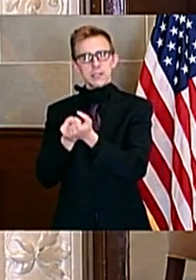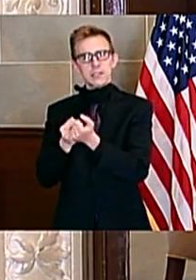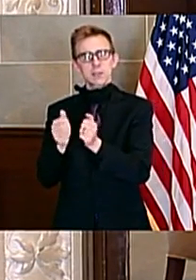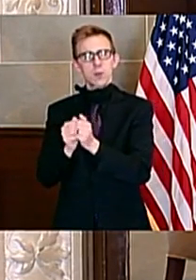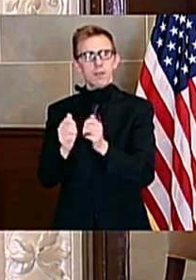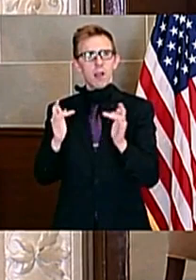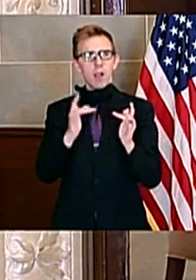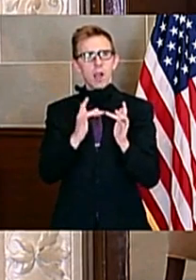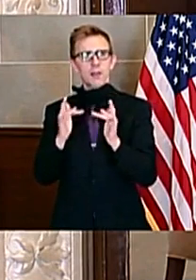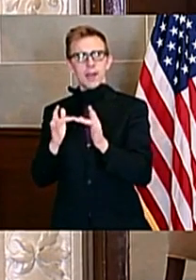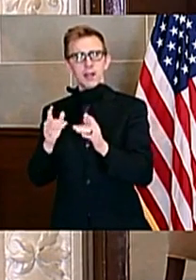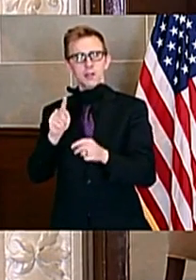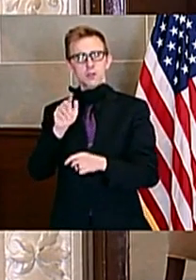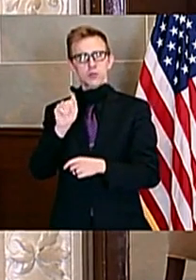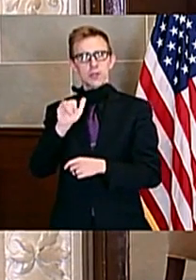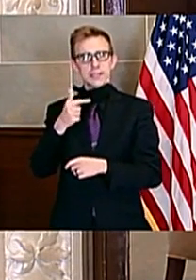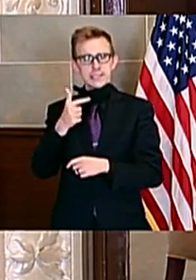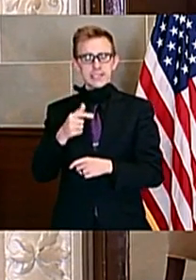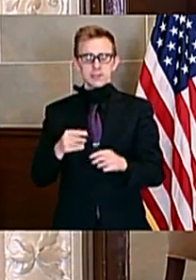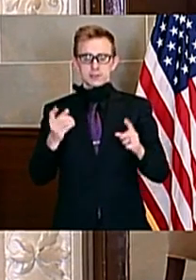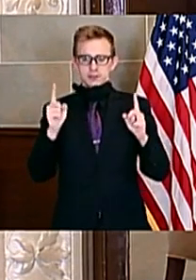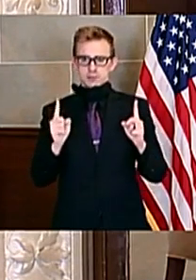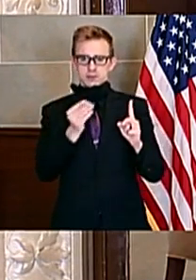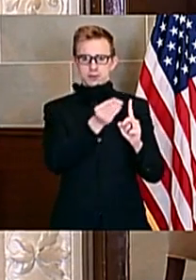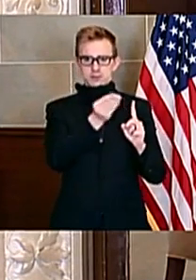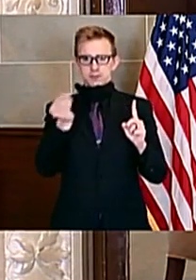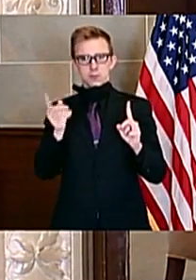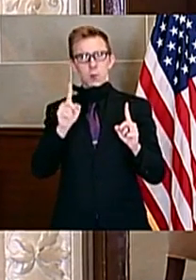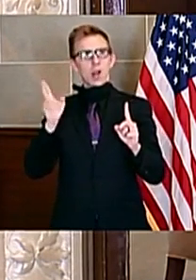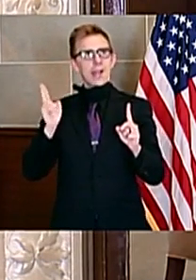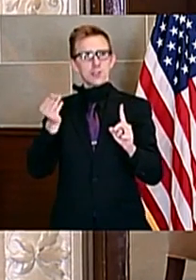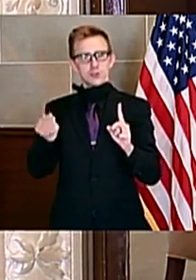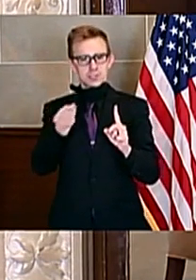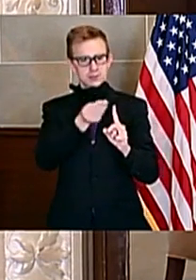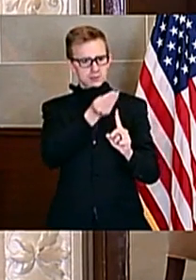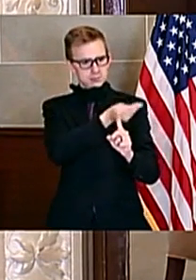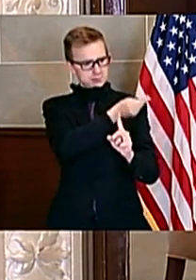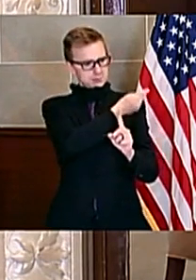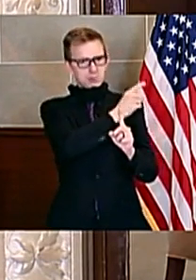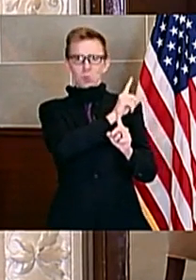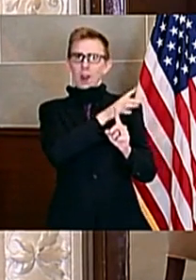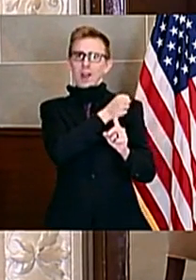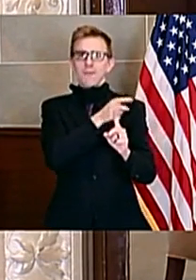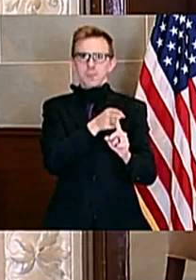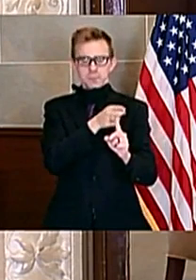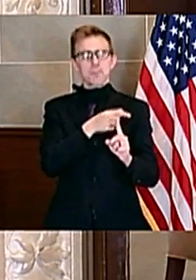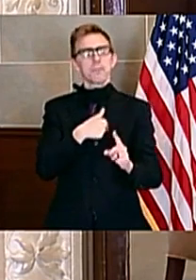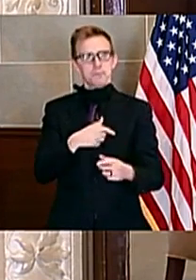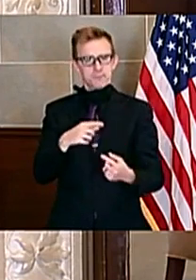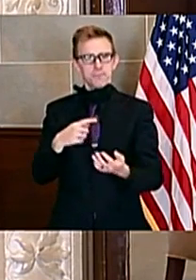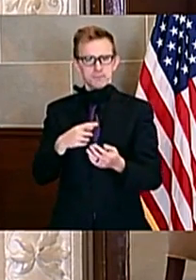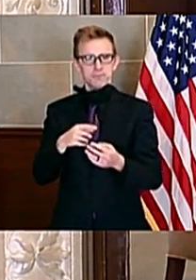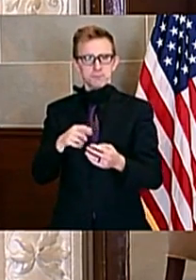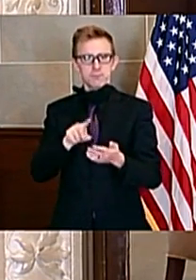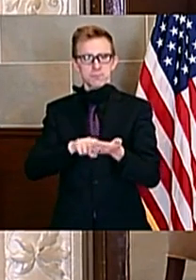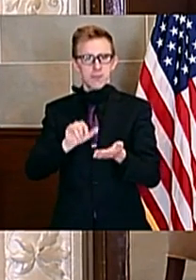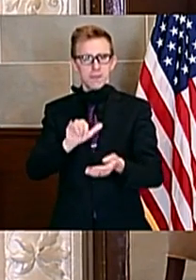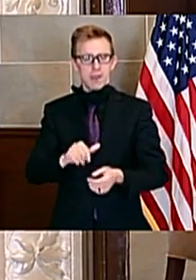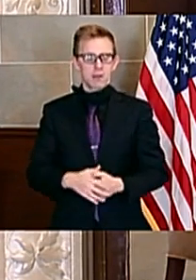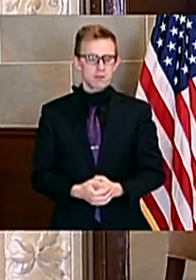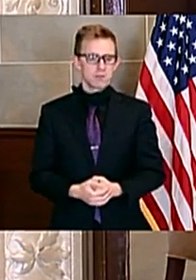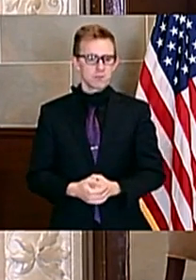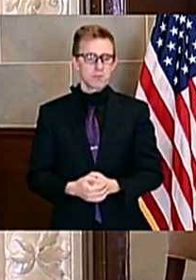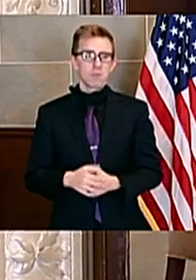a more real part of every day of our lives. And so we're really grateful for the opportunity to meet these immediate needs. Other